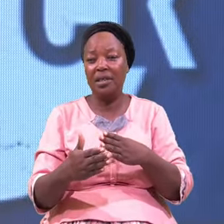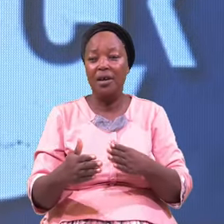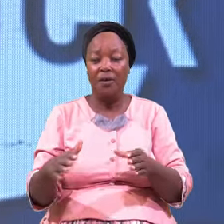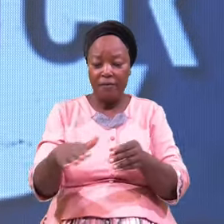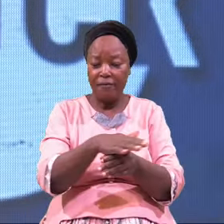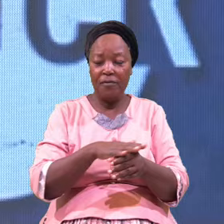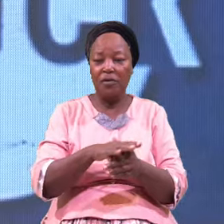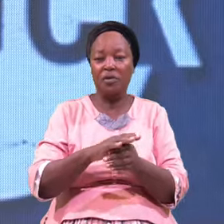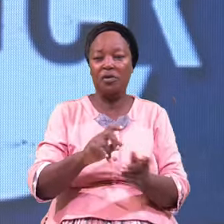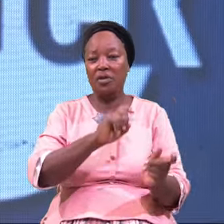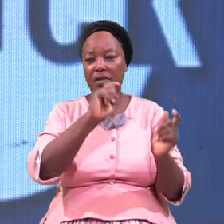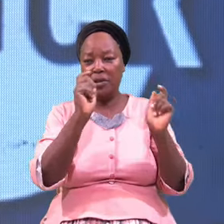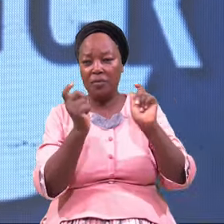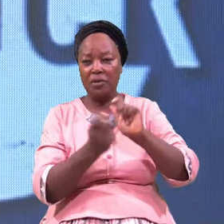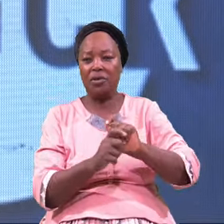Transformation